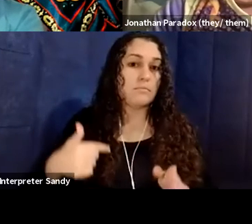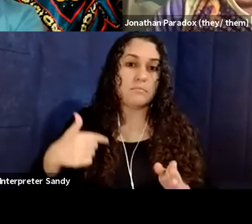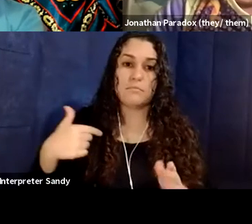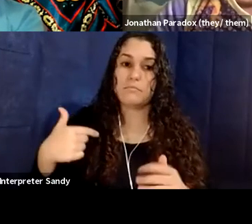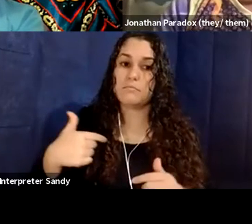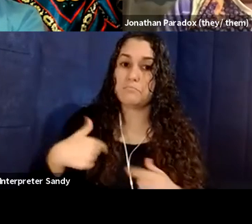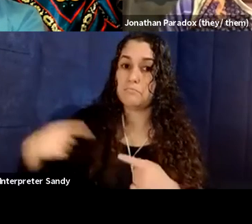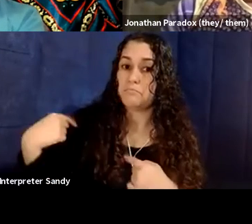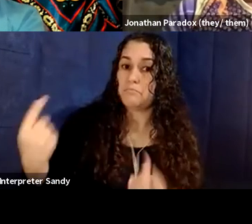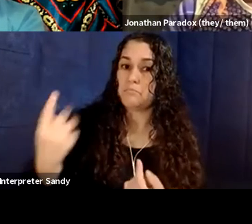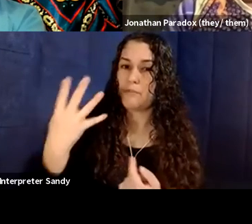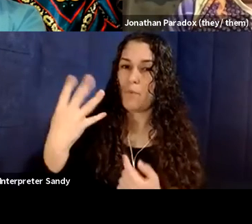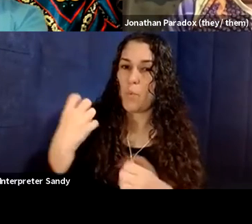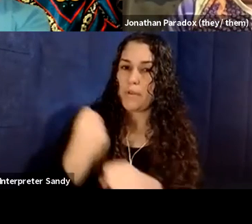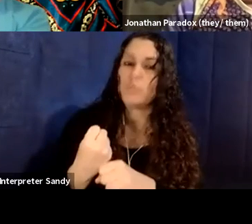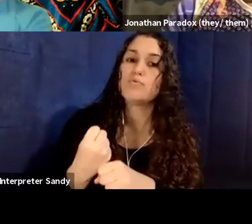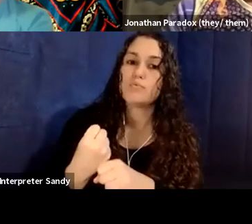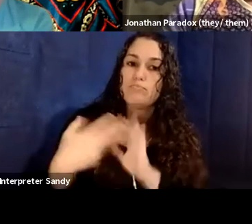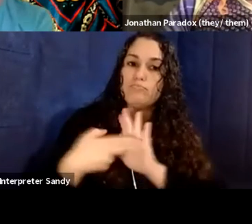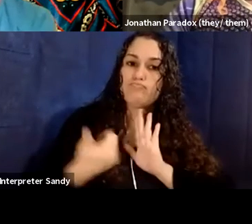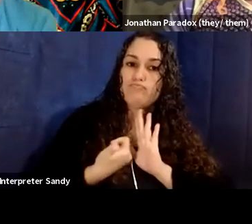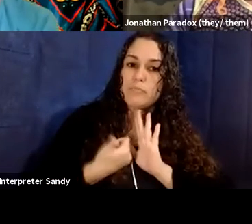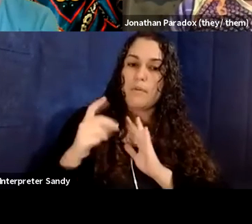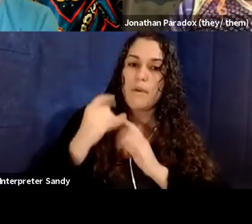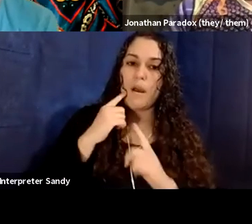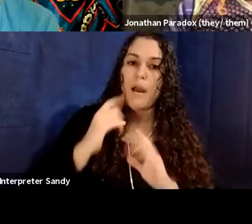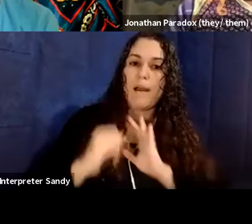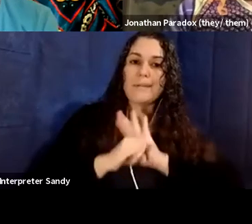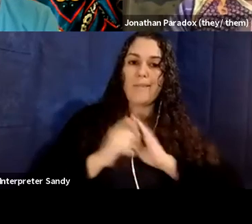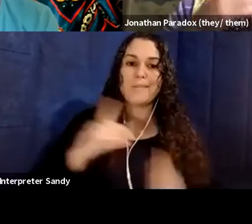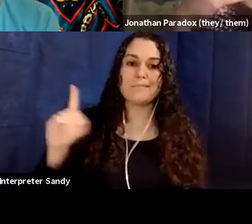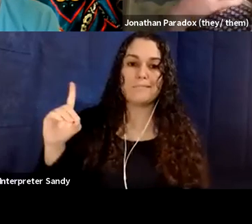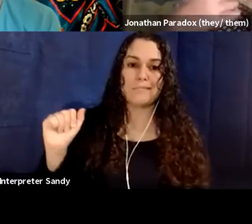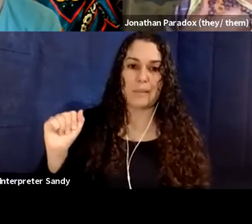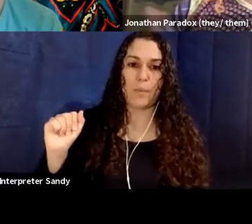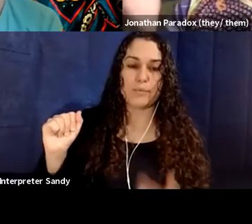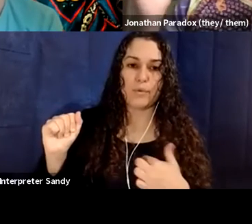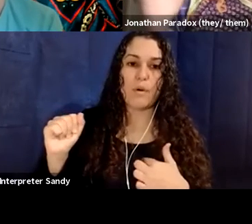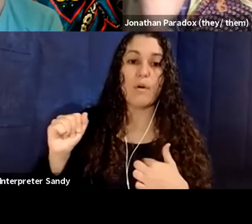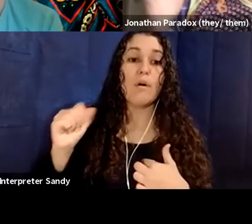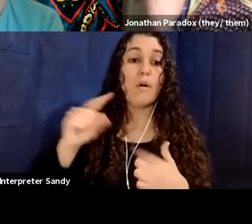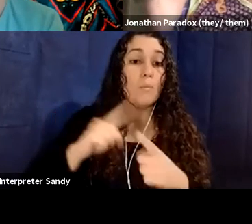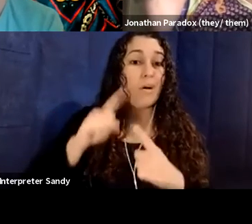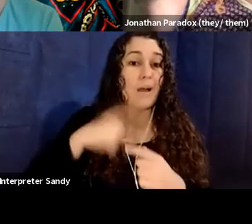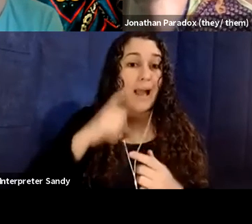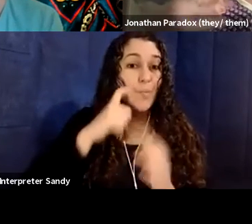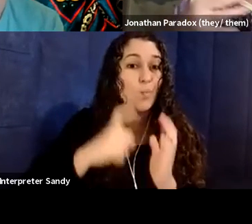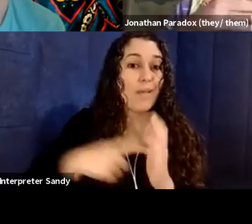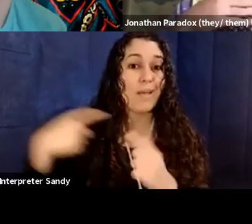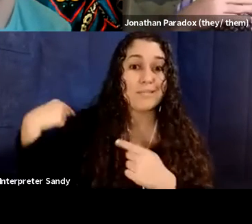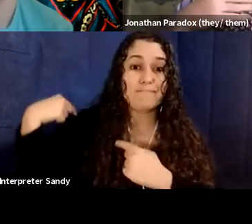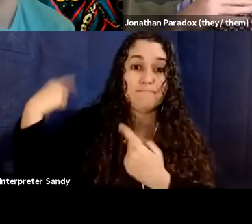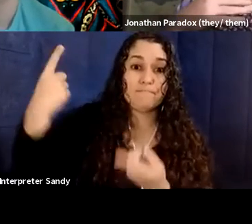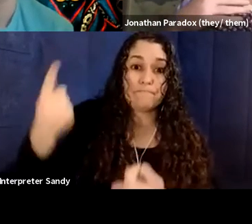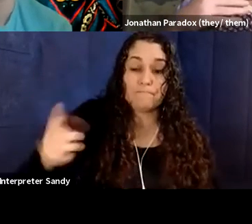I've been identifying as being disabled, but I realized that I've been disabled my whole life in terms